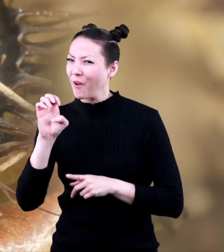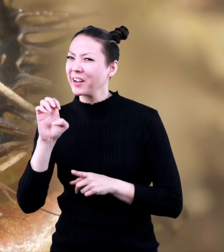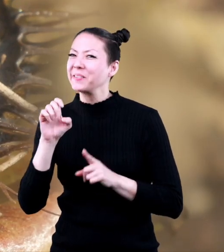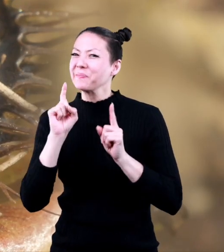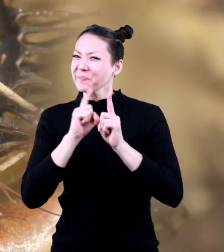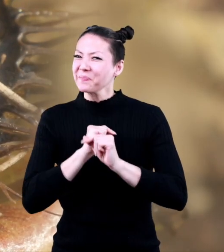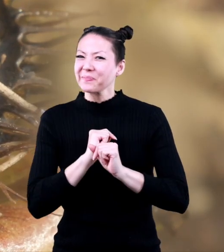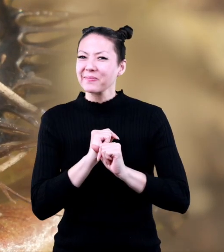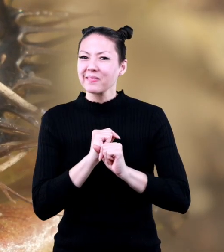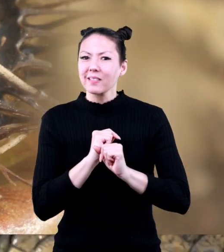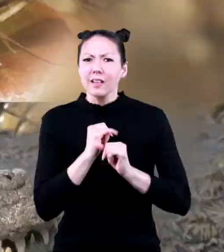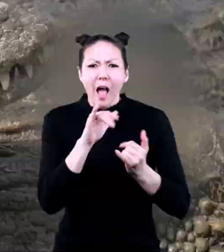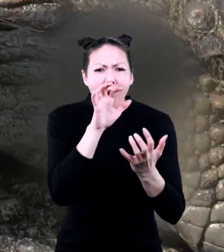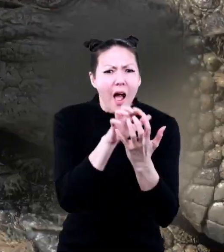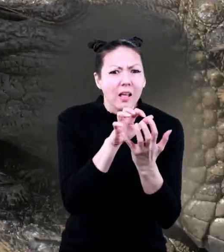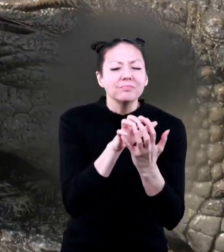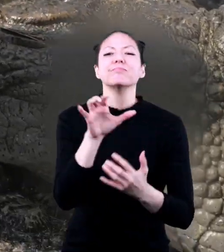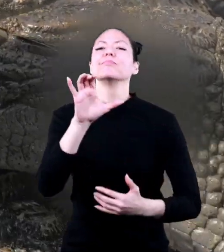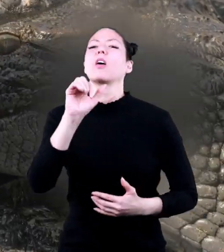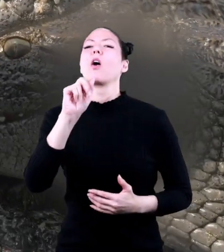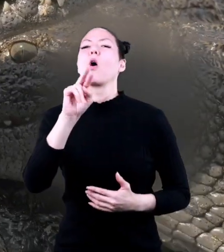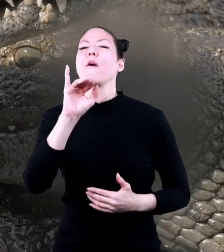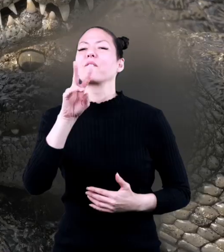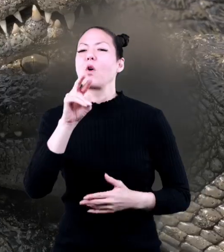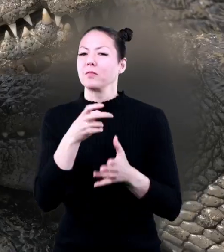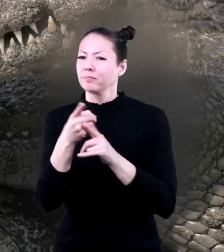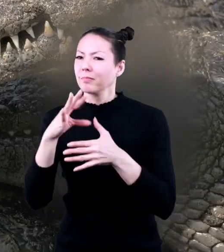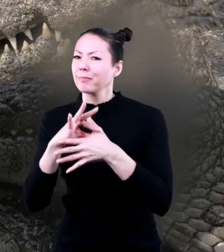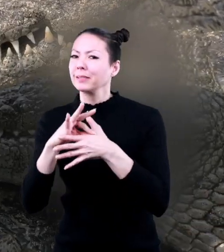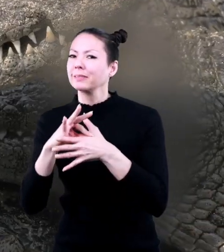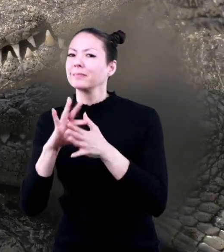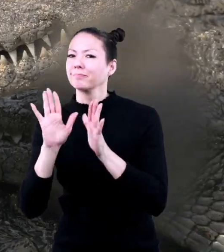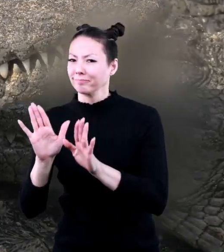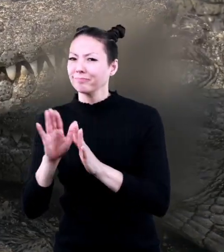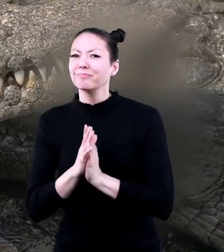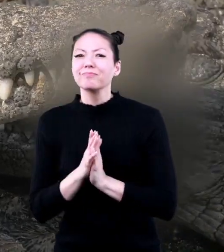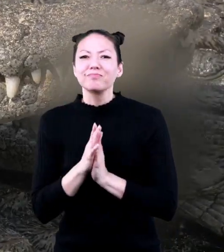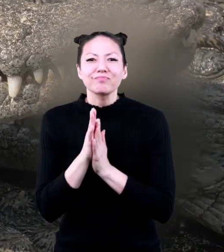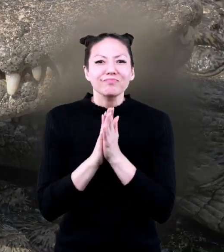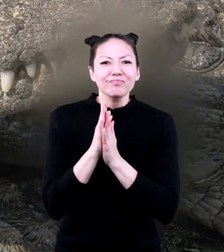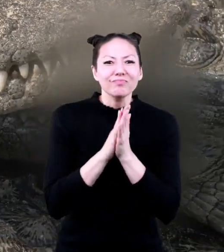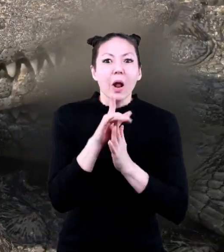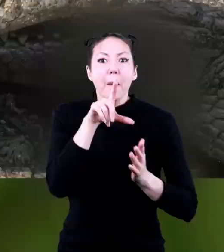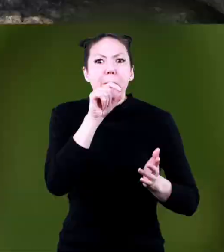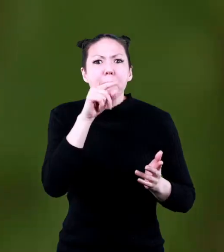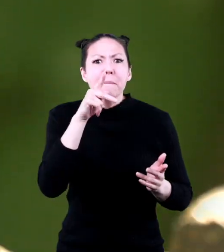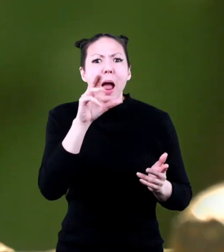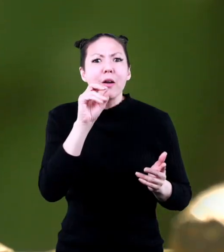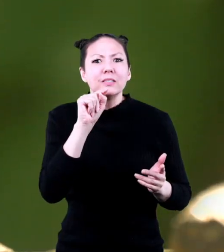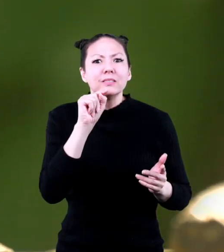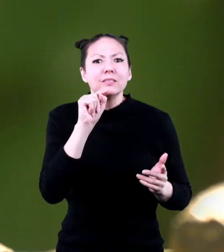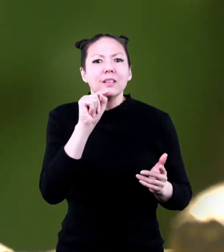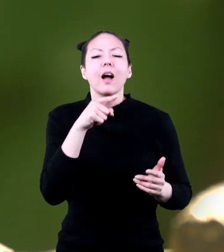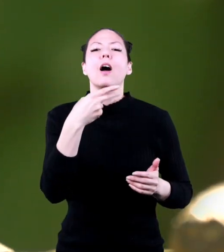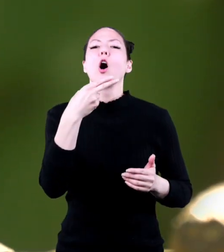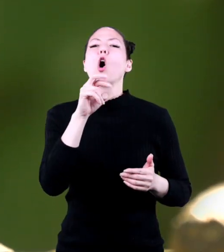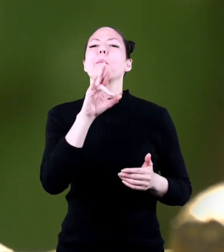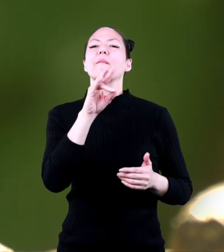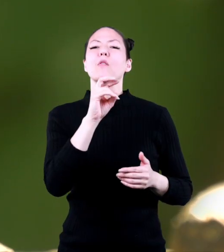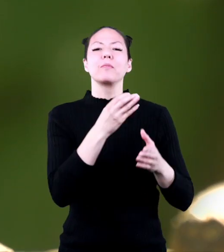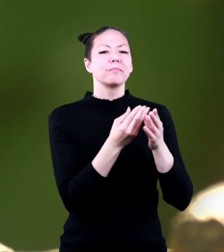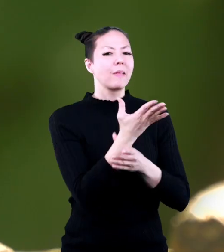carnivore, crocodile, carnivore, parrot,